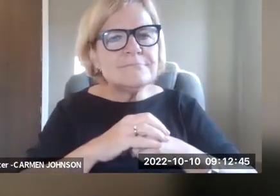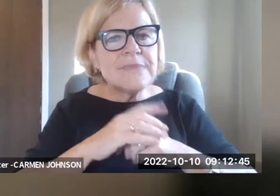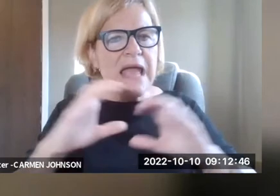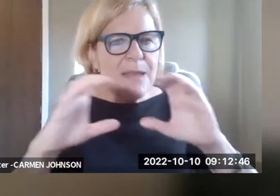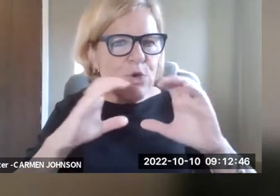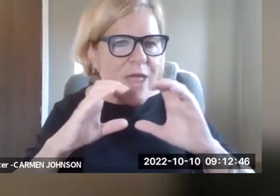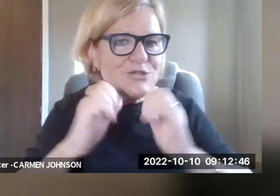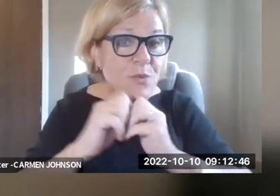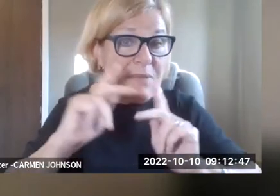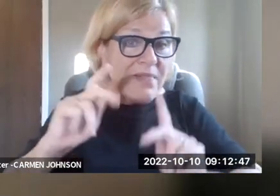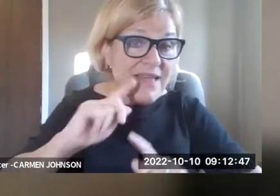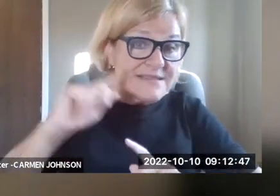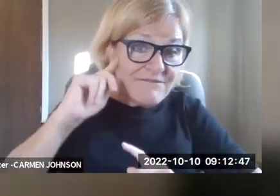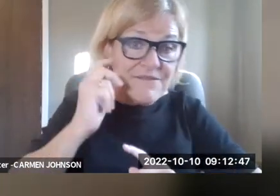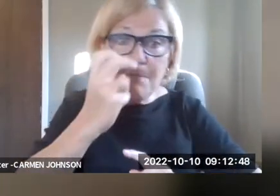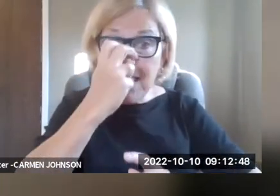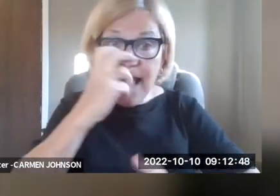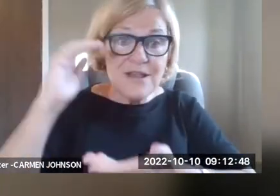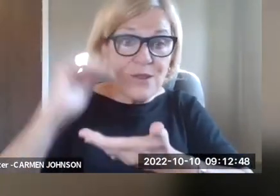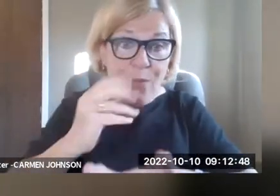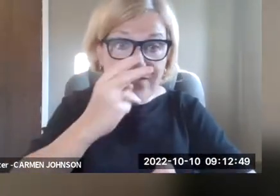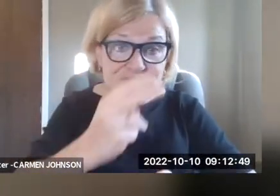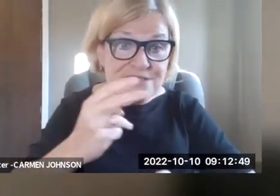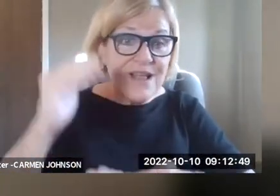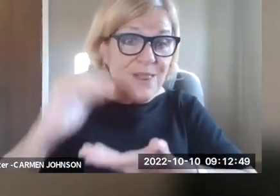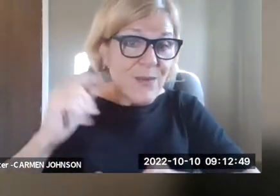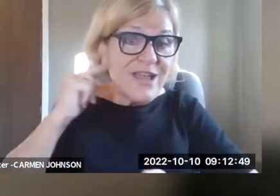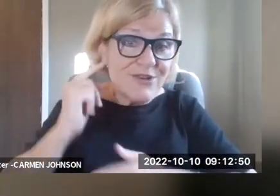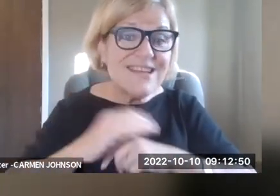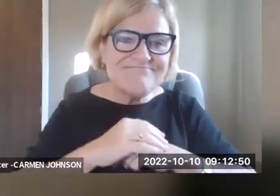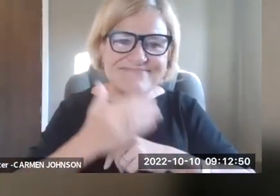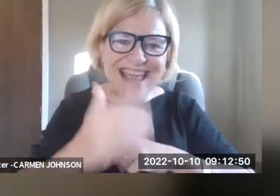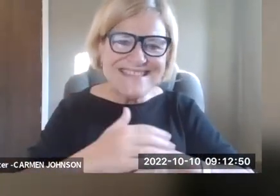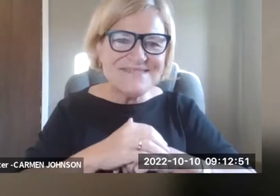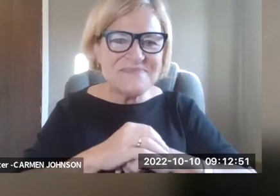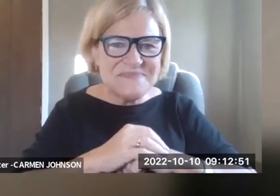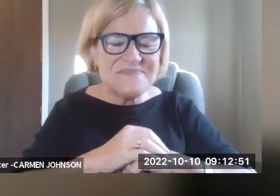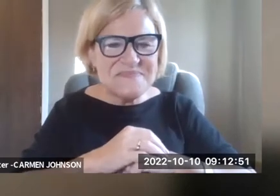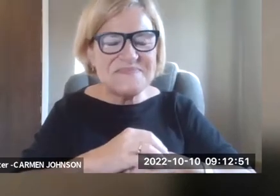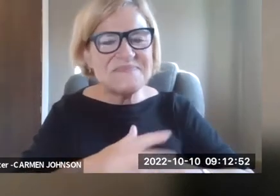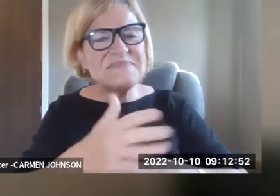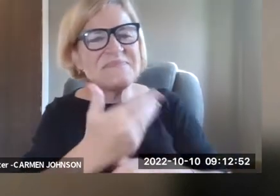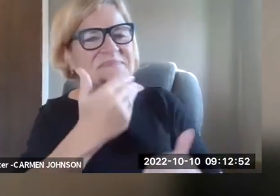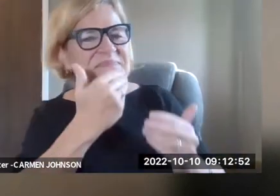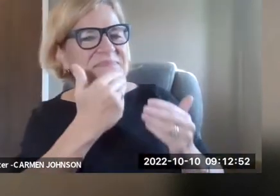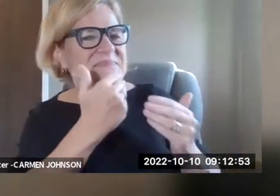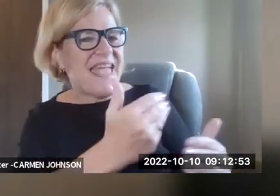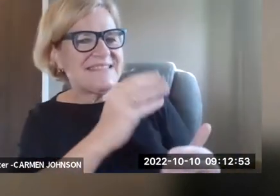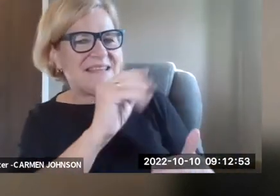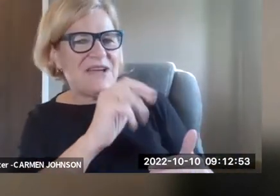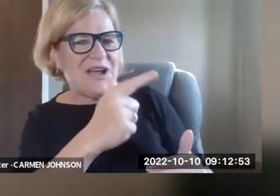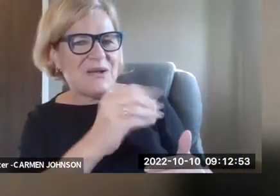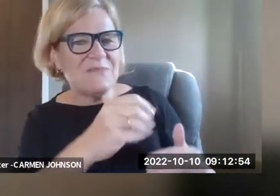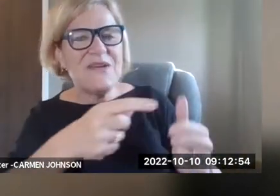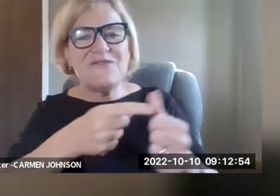uh, for a presentation on the, on the merits of all of this on, um, communication with people who are deaf and blind, low hearing,